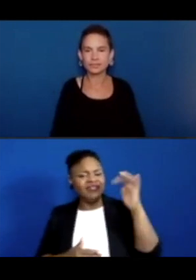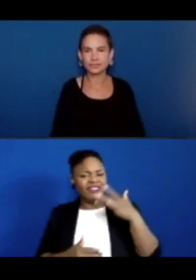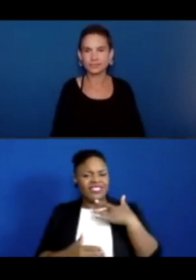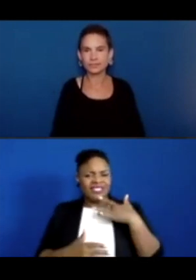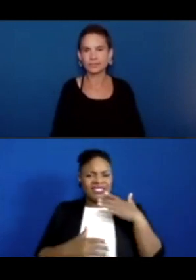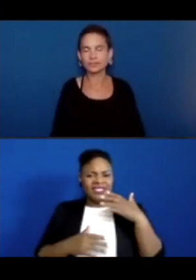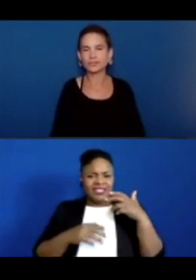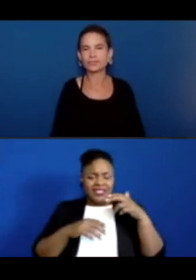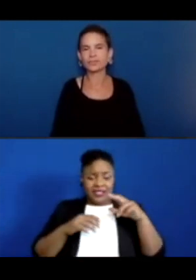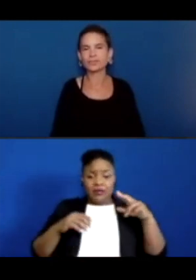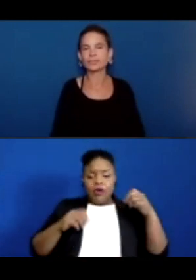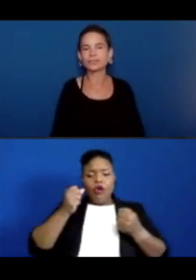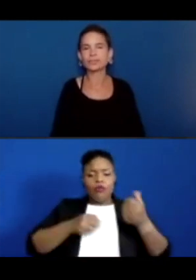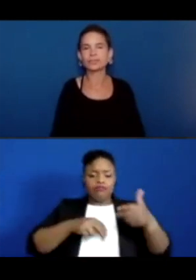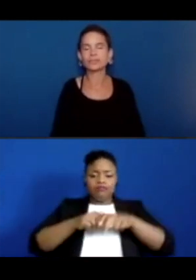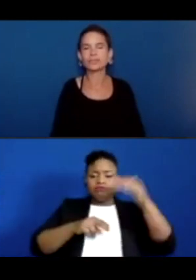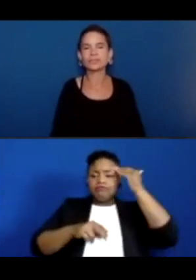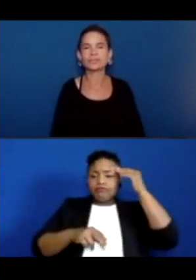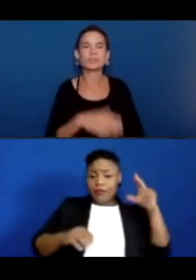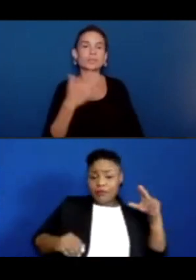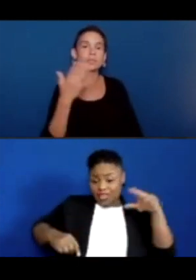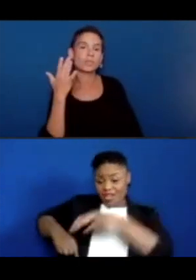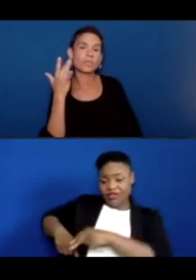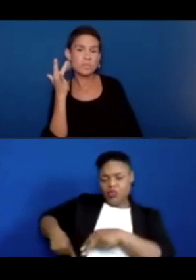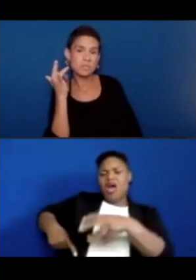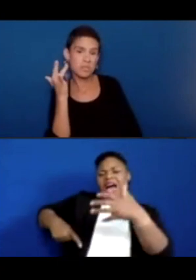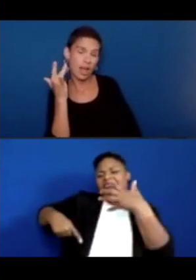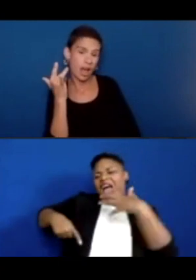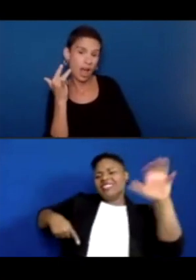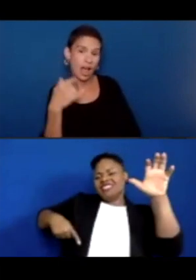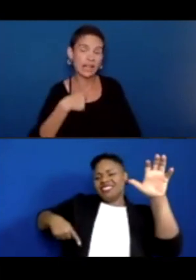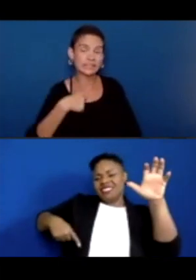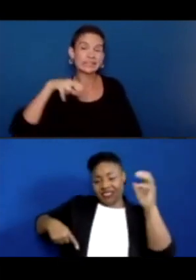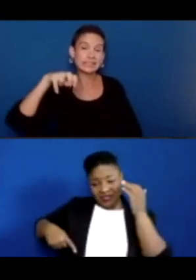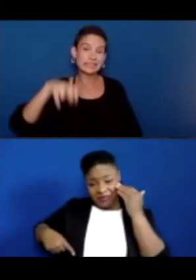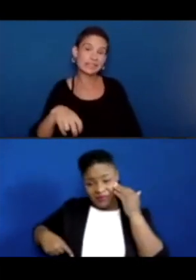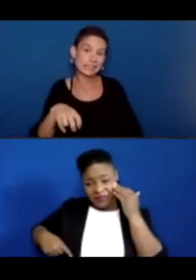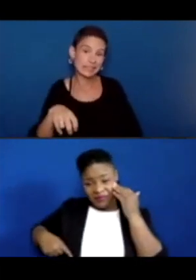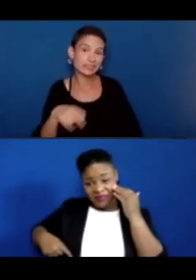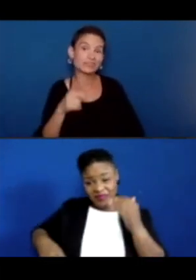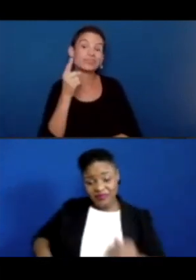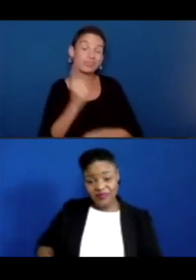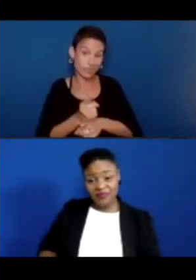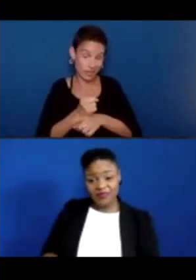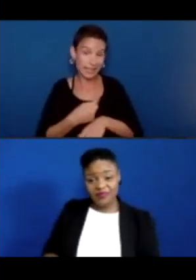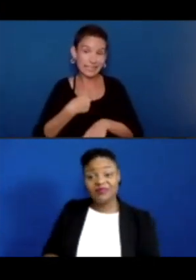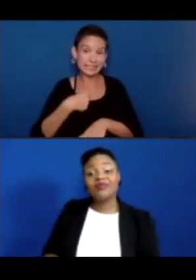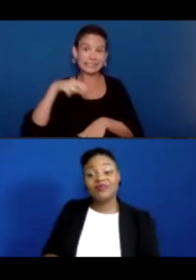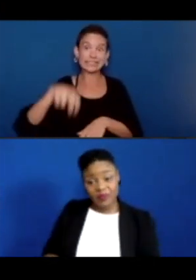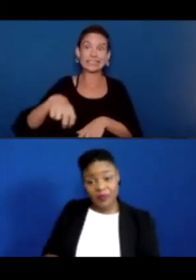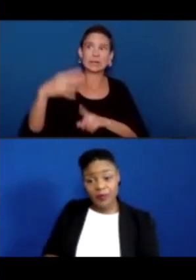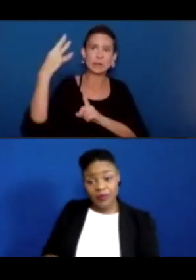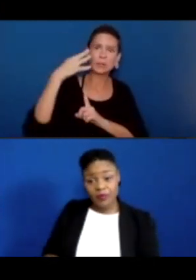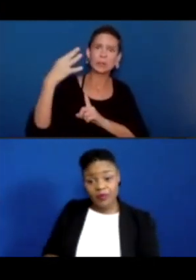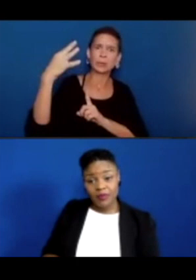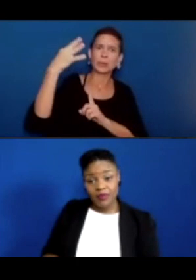Right? Because I'm the closest to the sun. Oh, the car where we park it is closest to the sun? Yeah, my part is. And so, when you feel